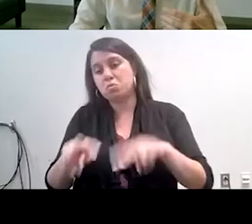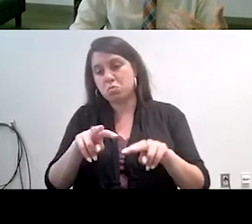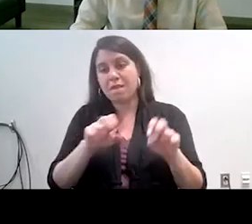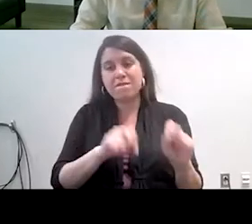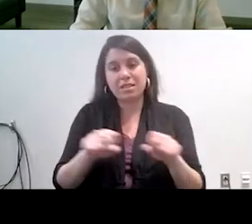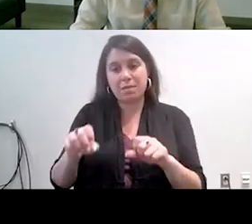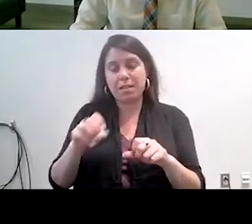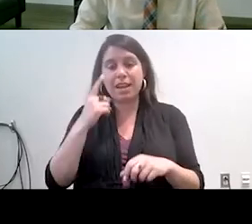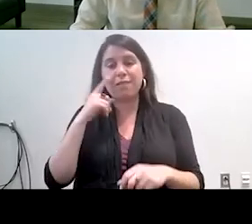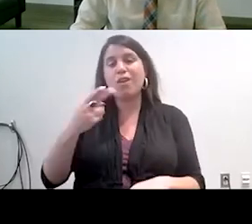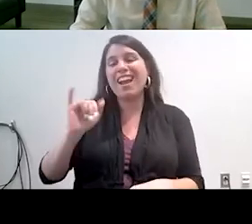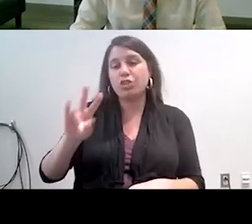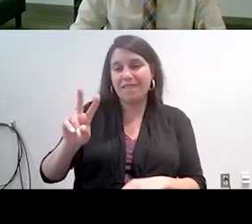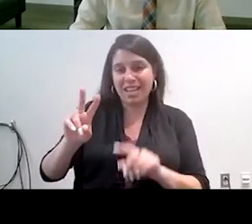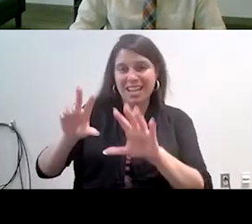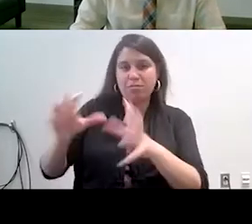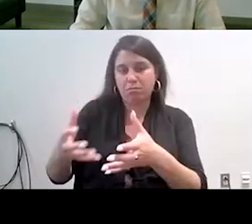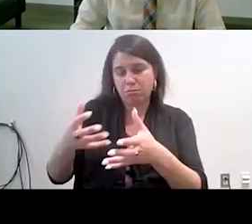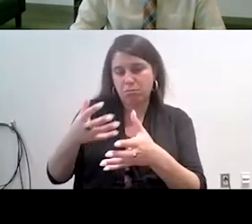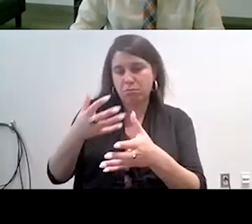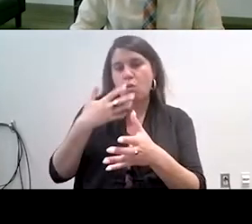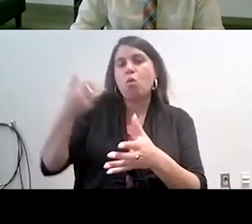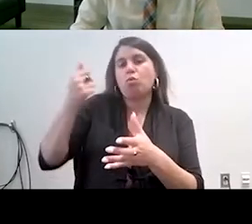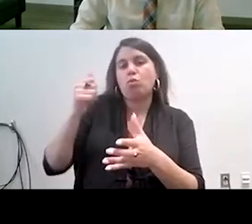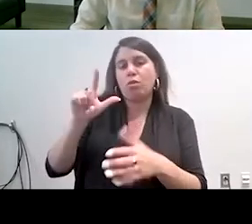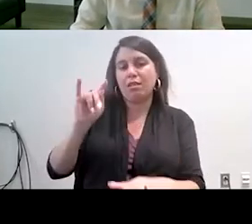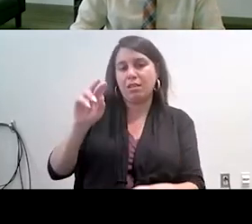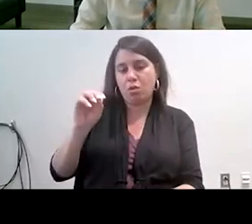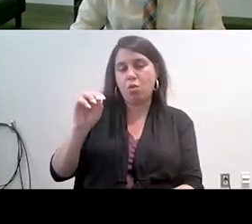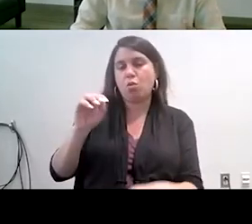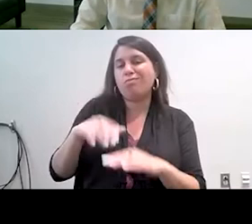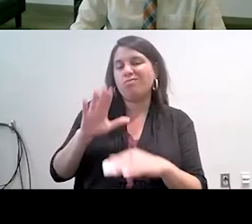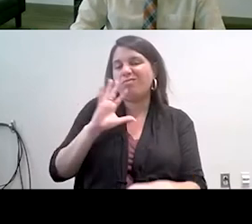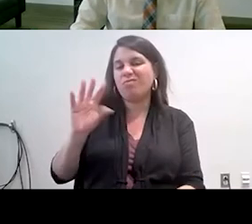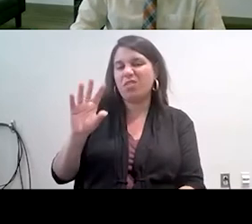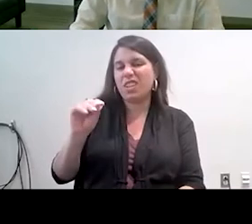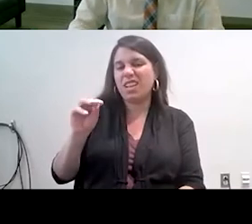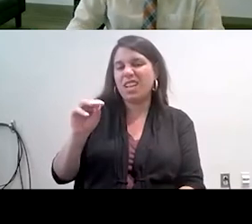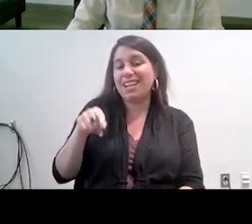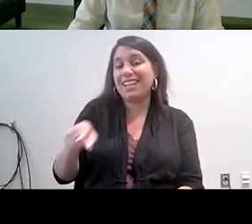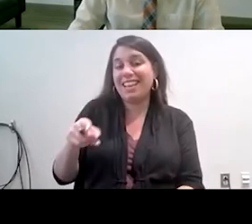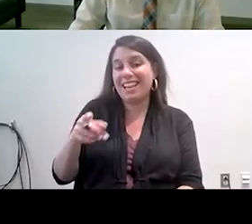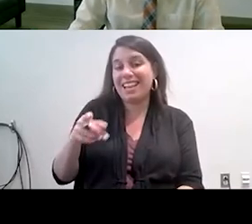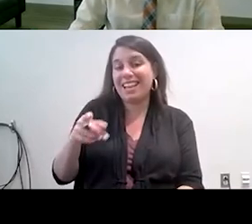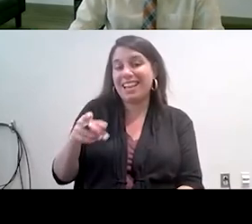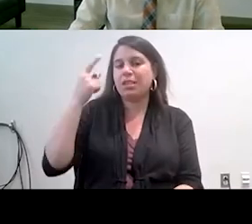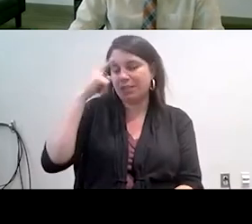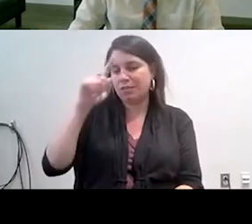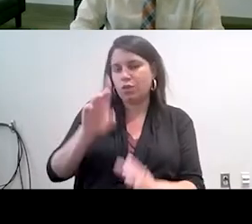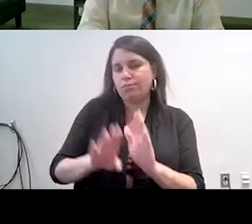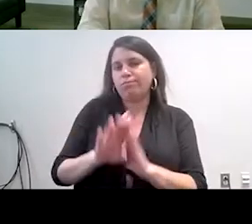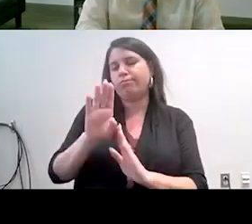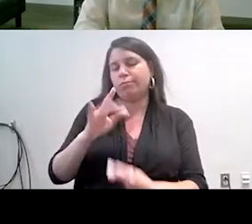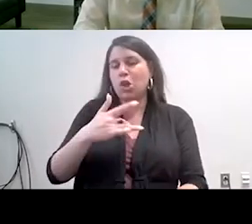among HIV infected over Latinos age 50 and above who were at risk for developing cardiometabolic